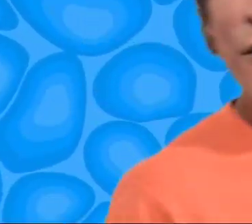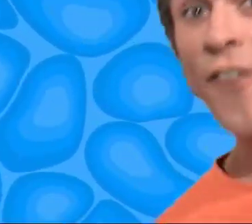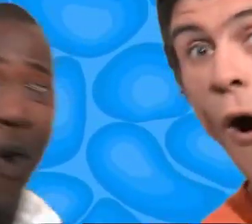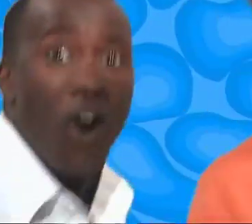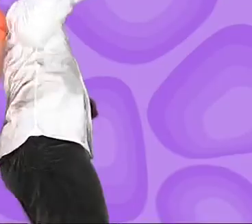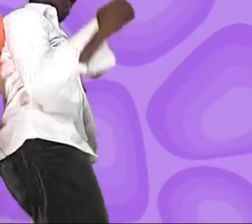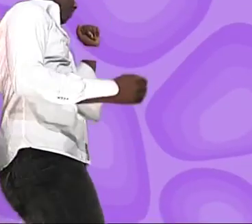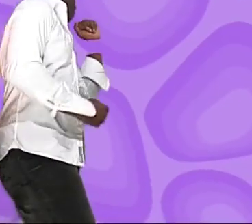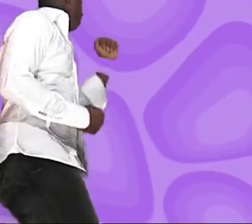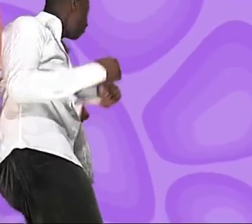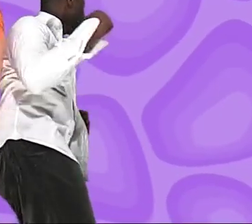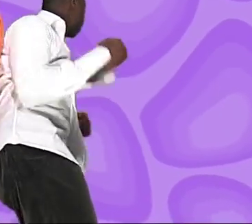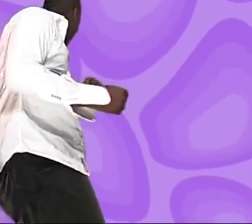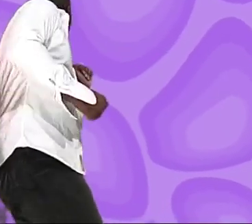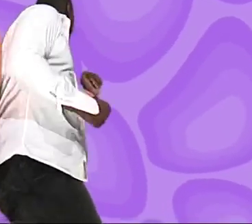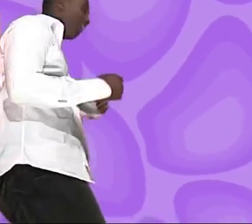Four